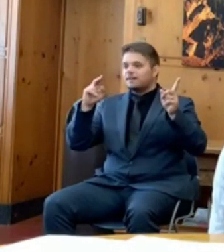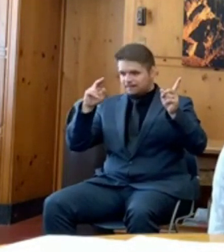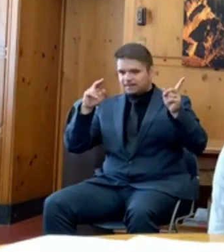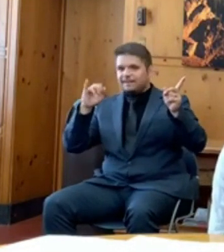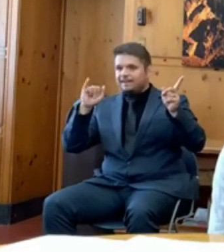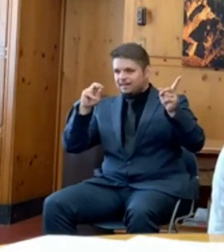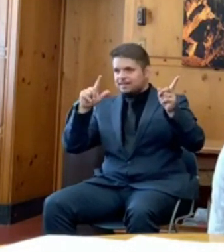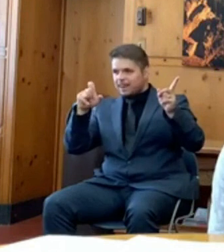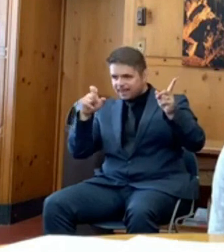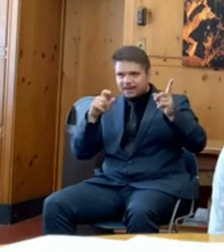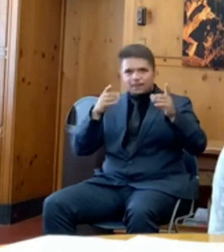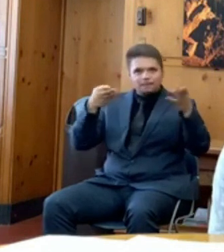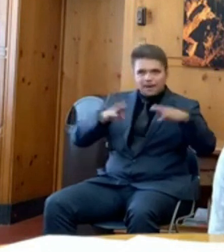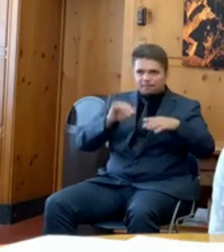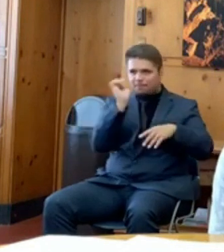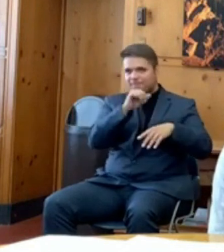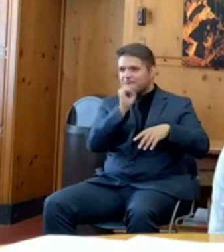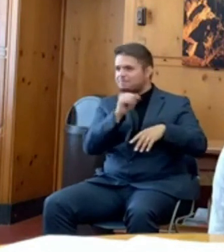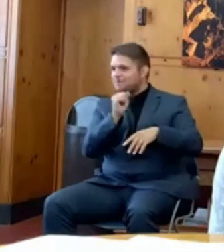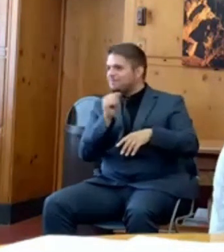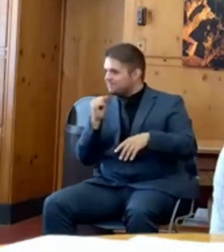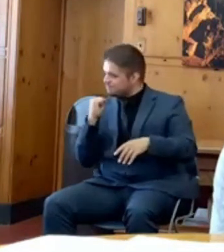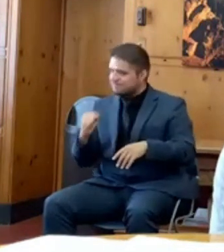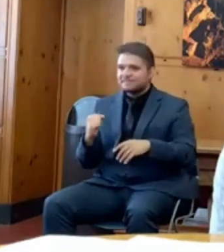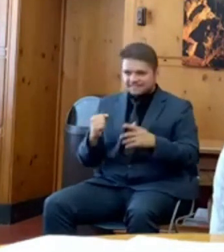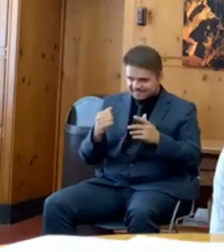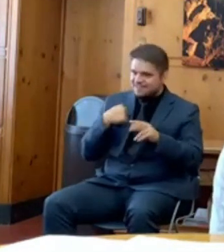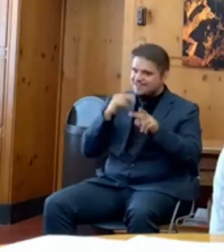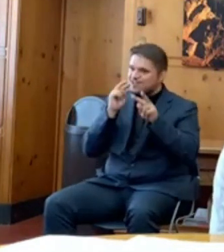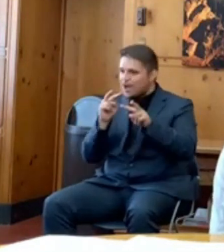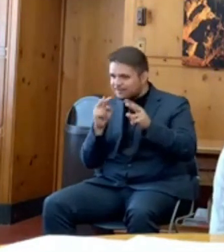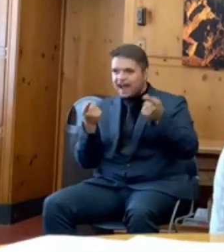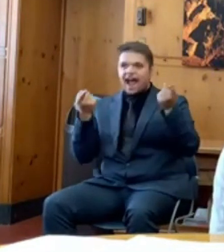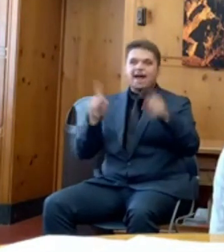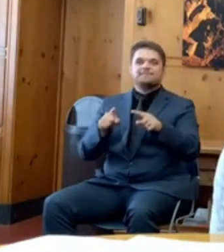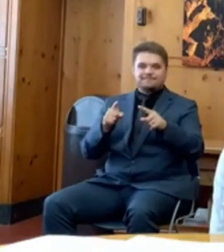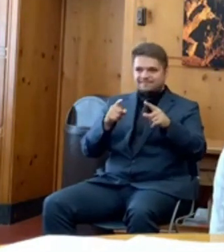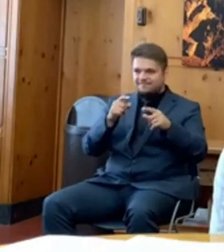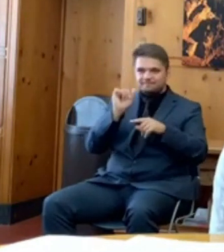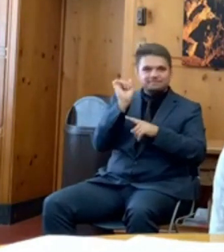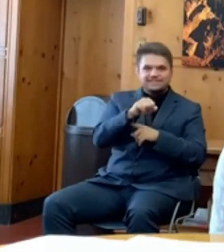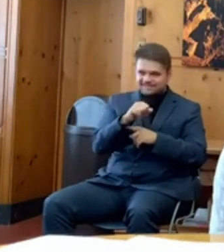Beavers. So I certainly was looking forward to having that happen again this fall.